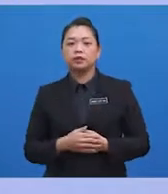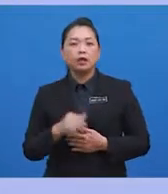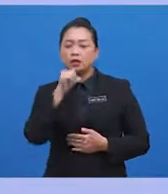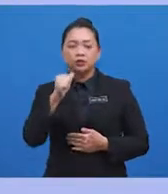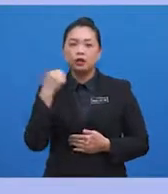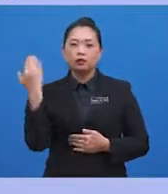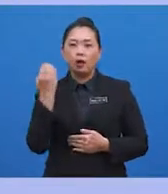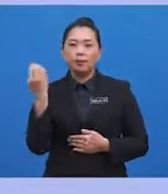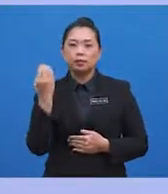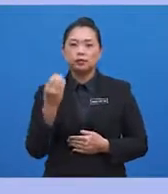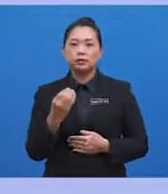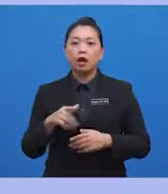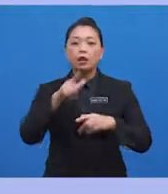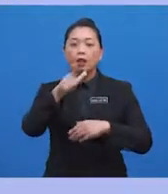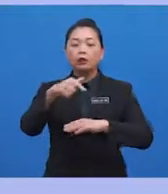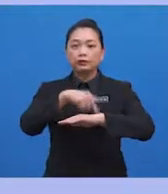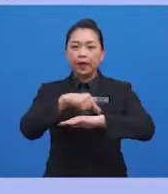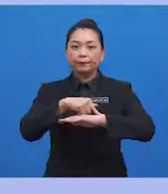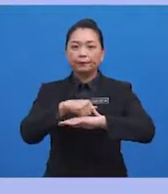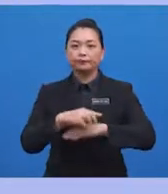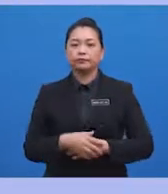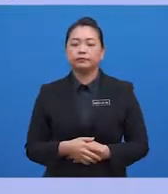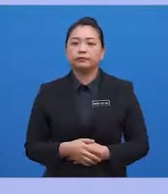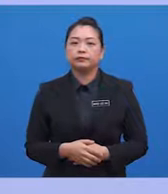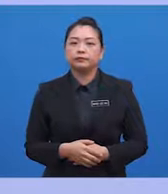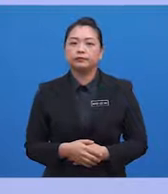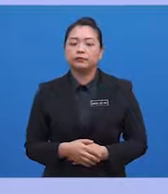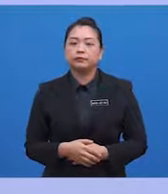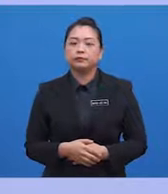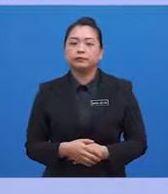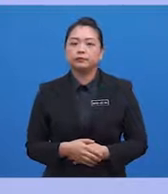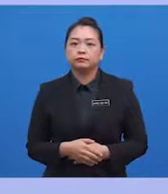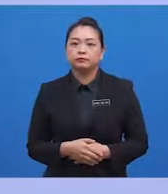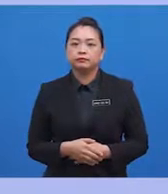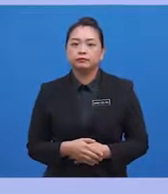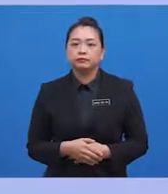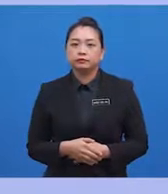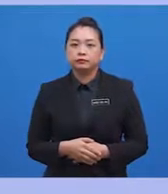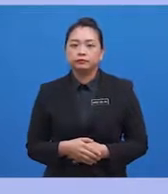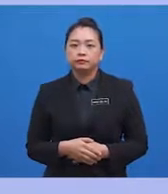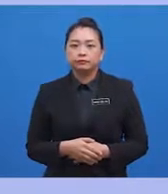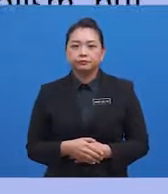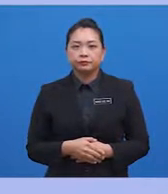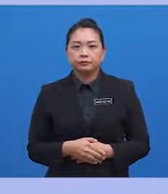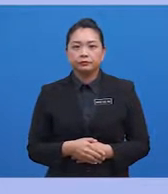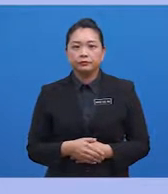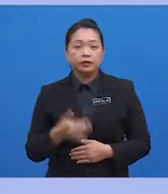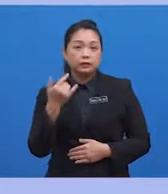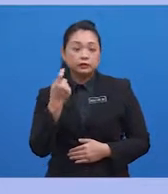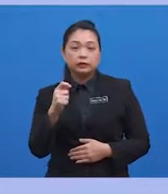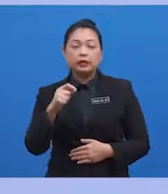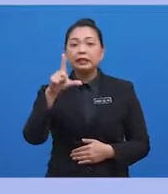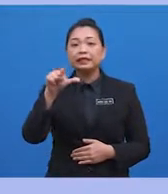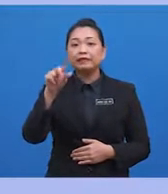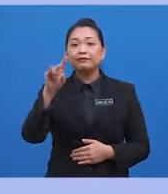long-term users of heroin, MDMA, ketamine and other dangerous drugs. Now, organ is the liver. The liver